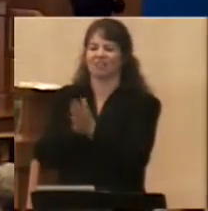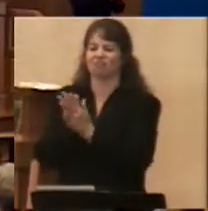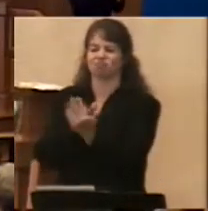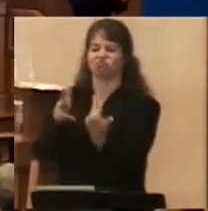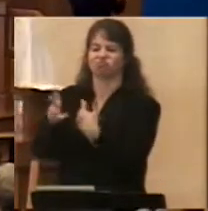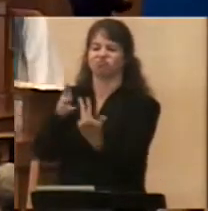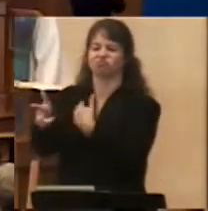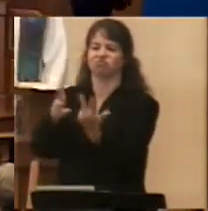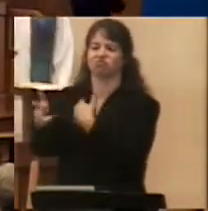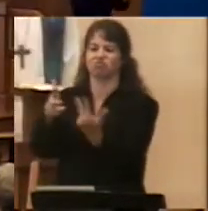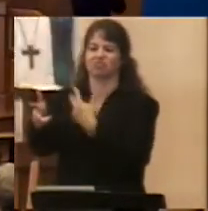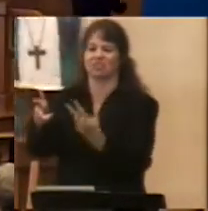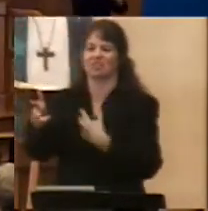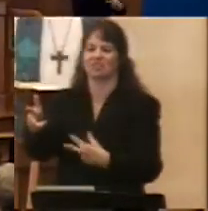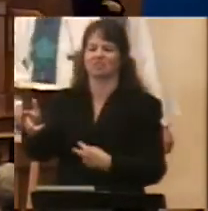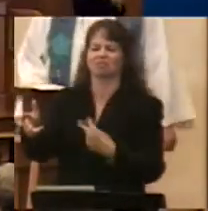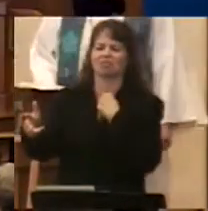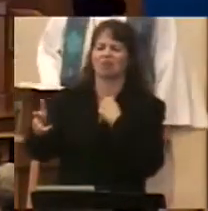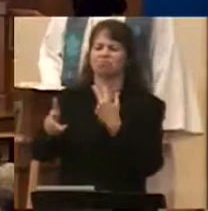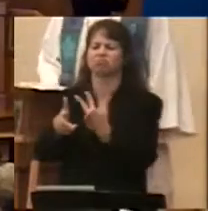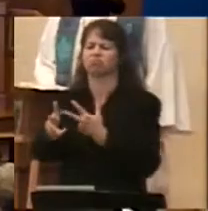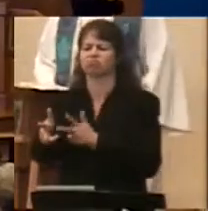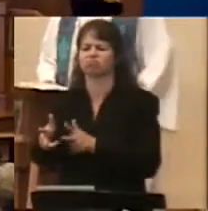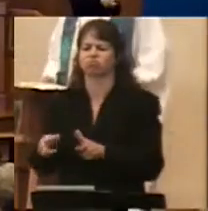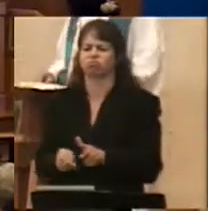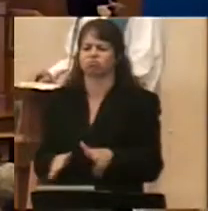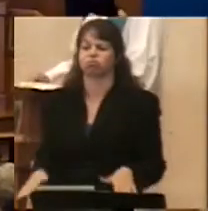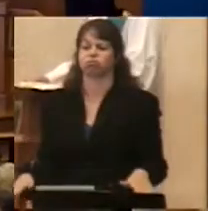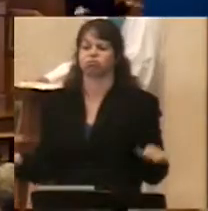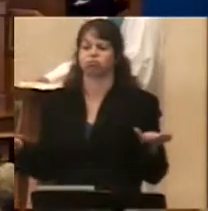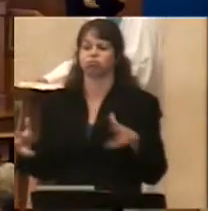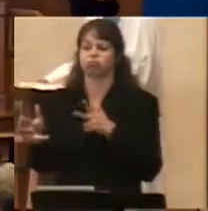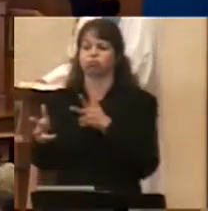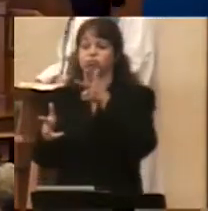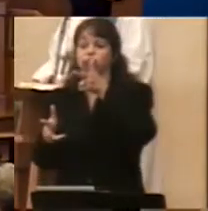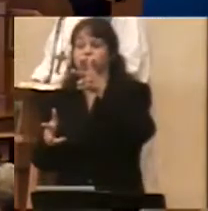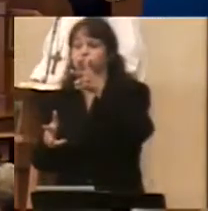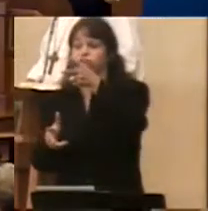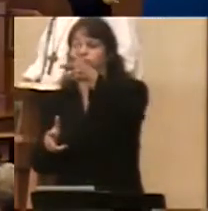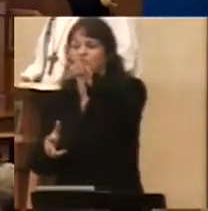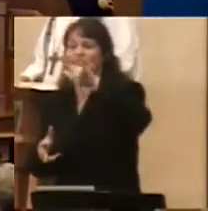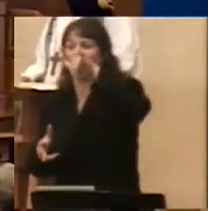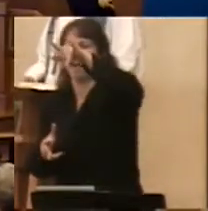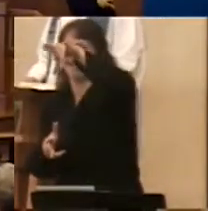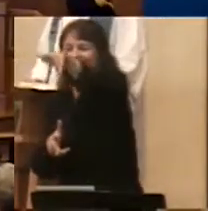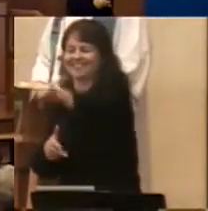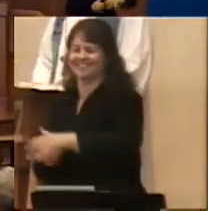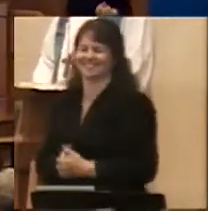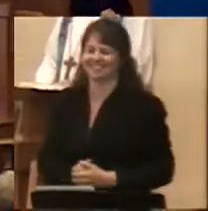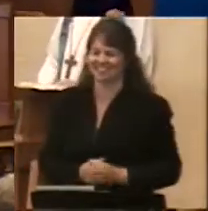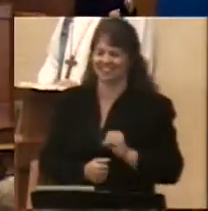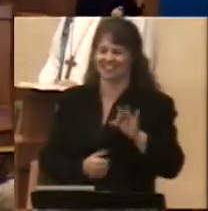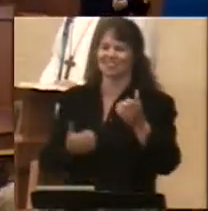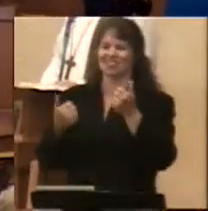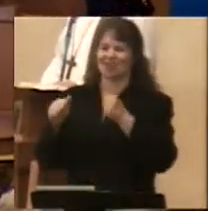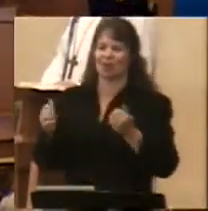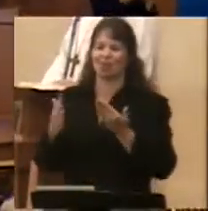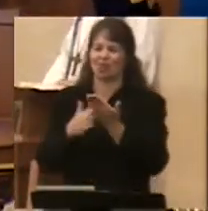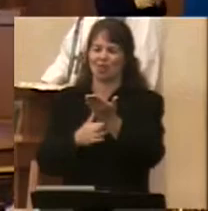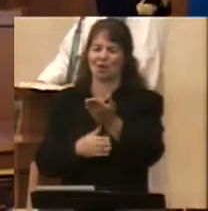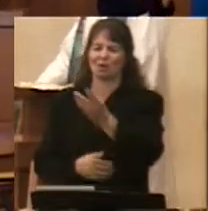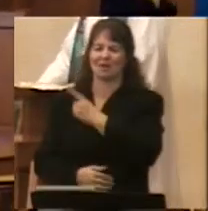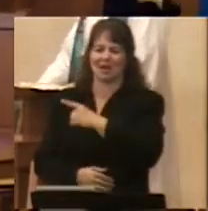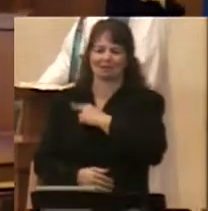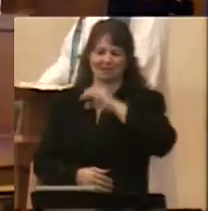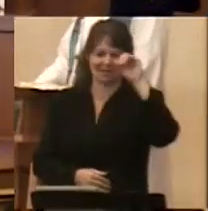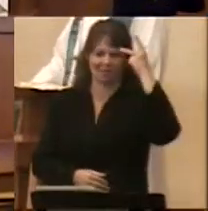wave at the gridlock down below. And if you've ever tried to get through the Twin Cities on a Friday night